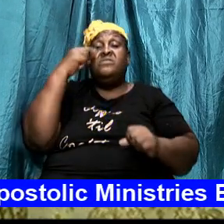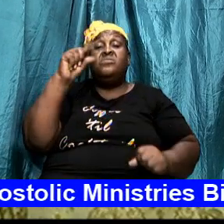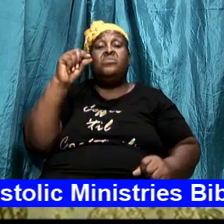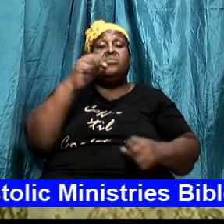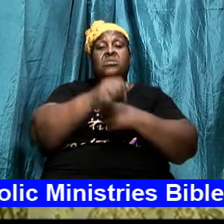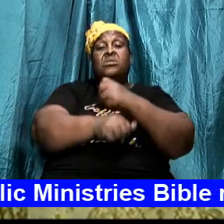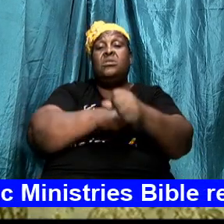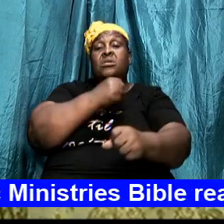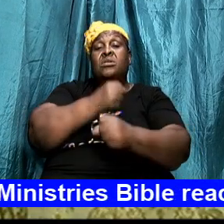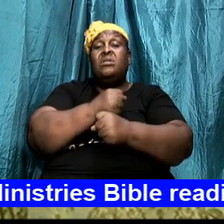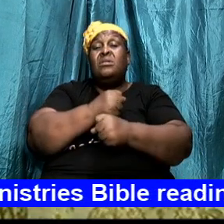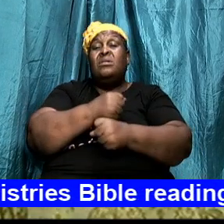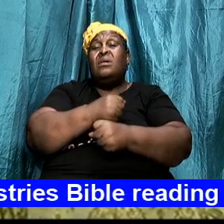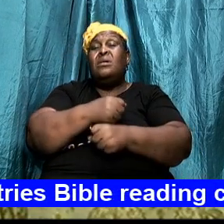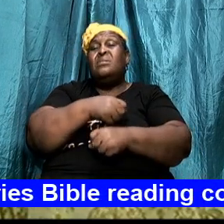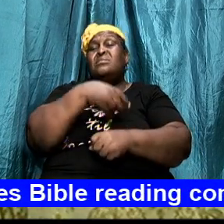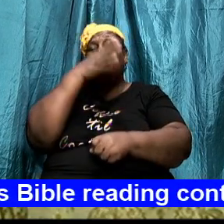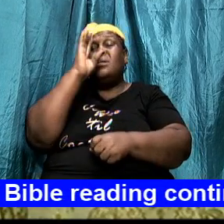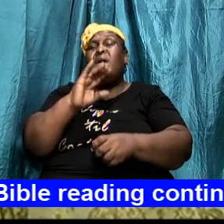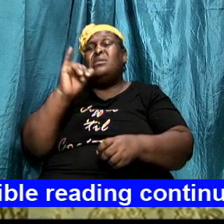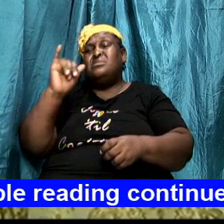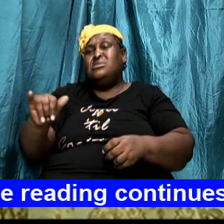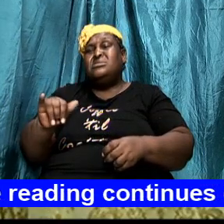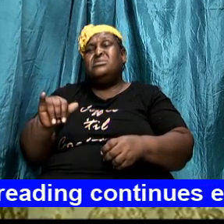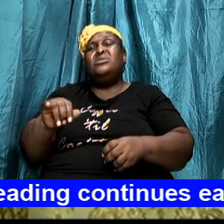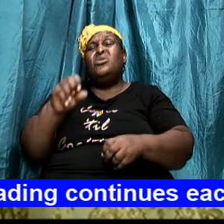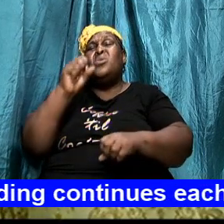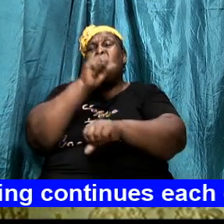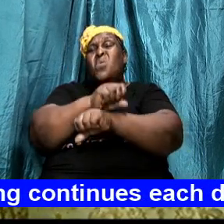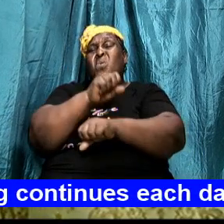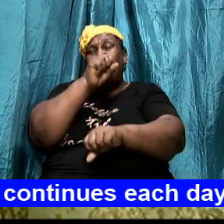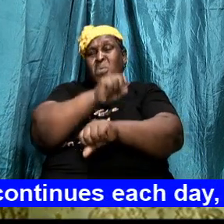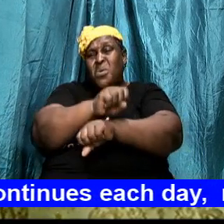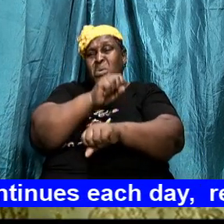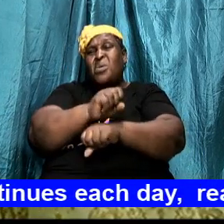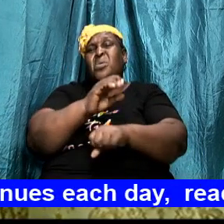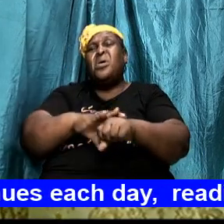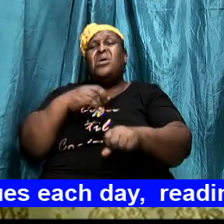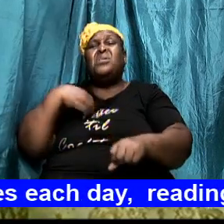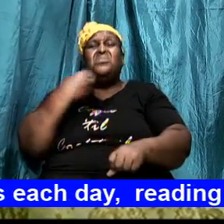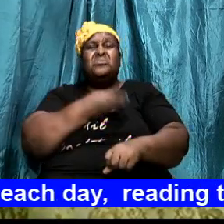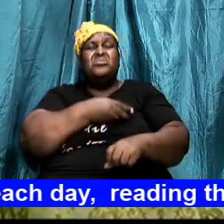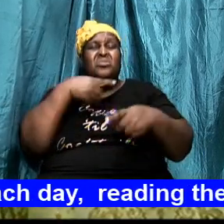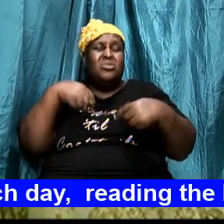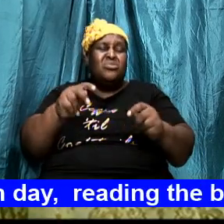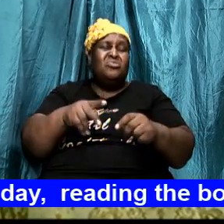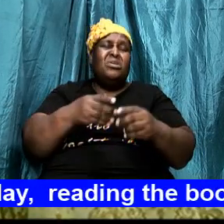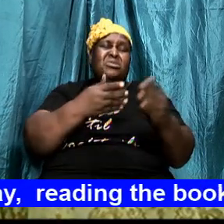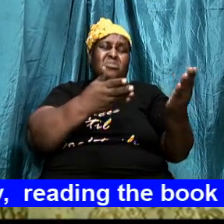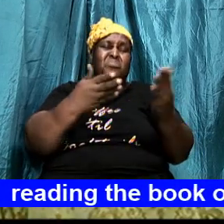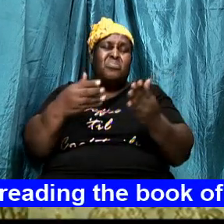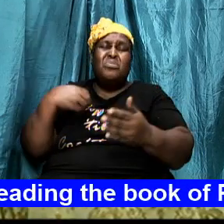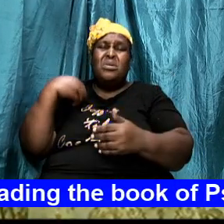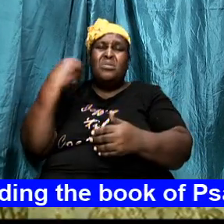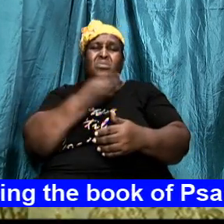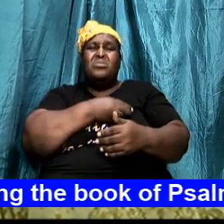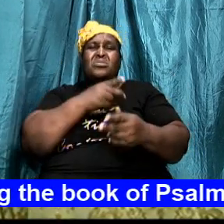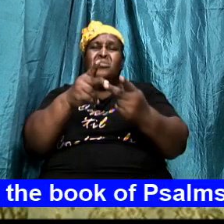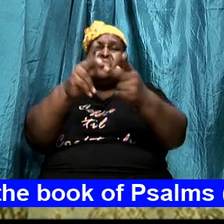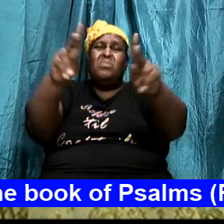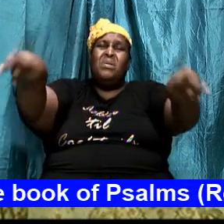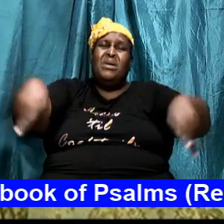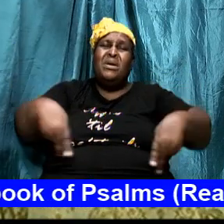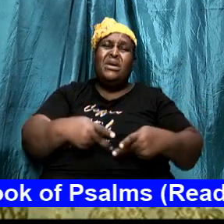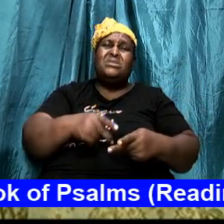and God is still working on us God is trying to bring us to a place of perfection we